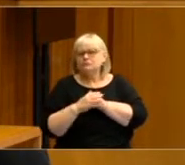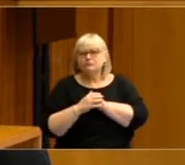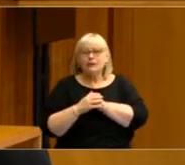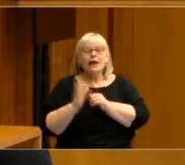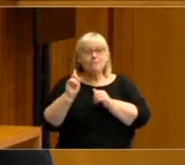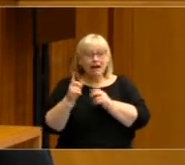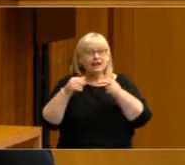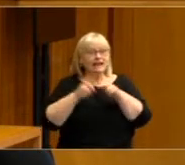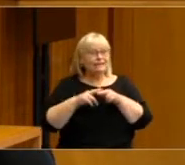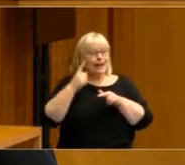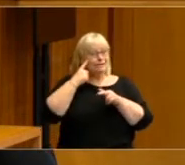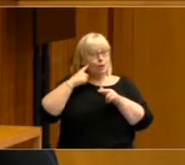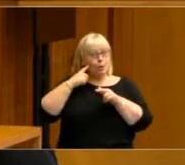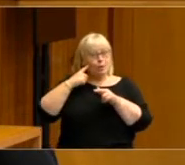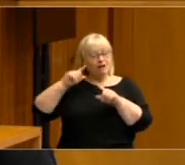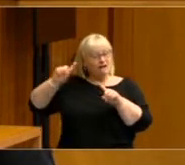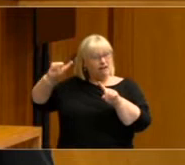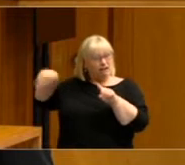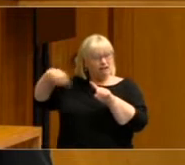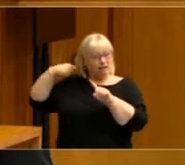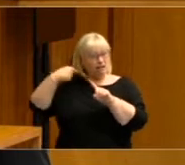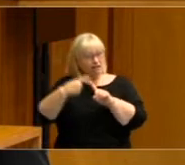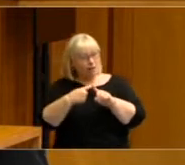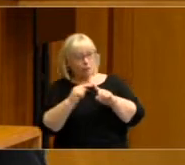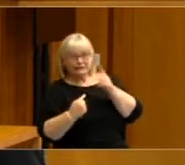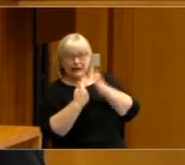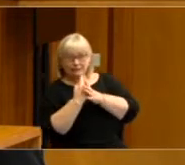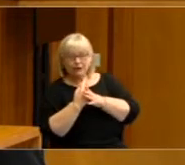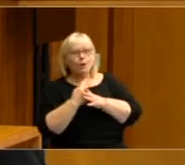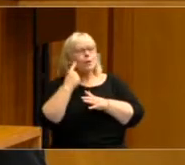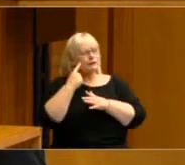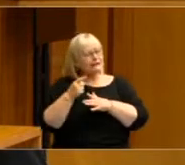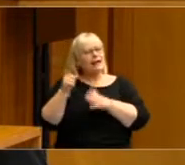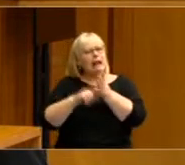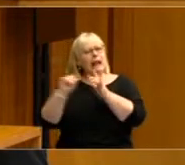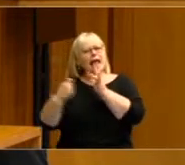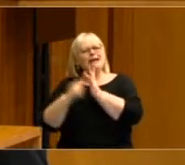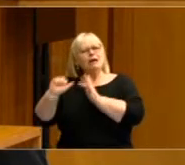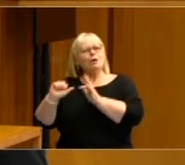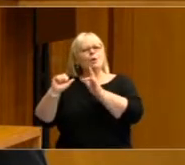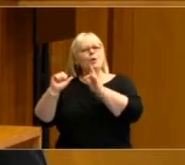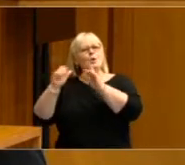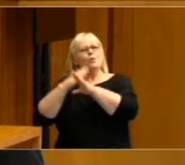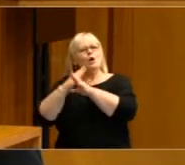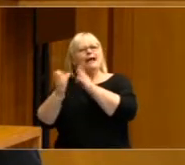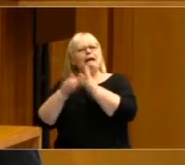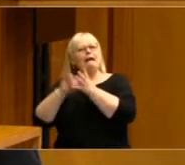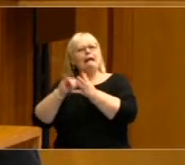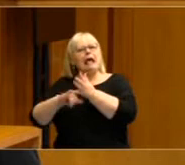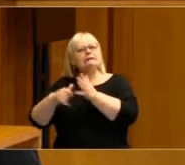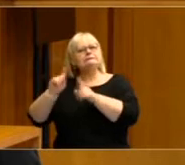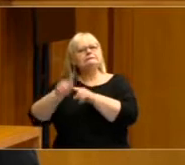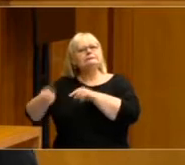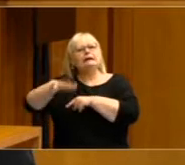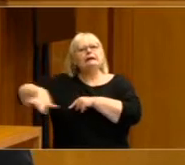if we look at the long-term trend, we do see an erosion of Labor's working class base over time.